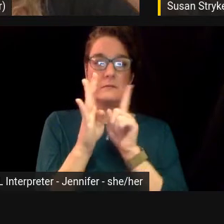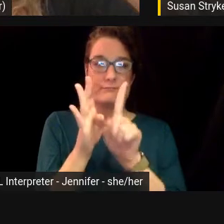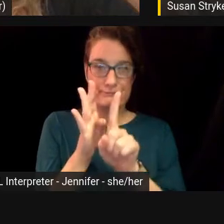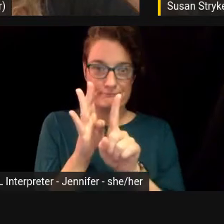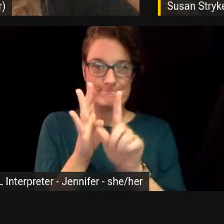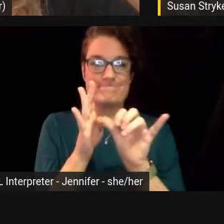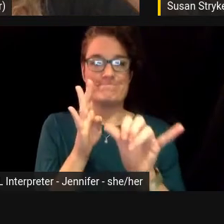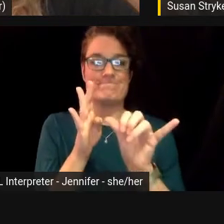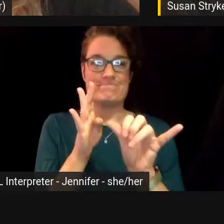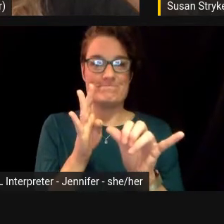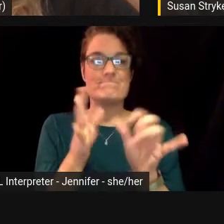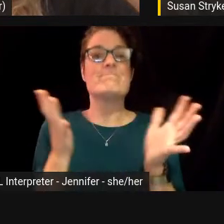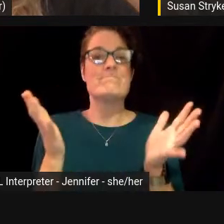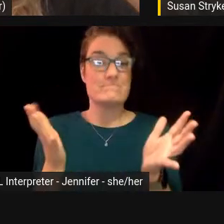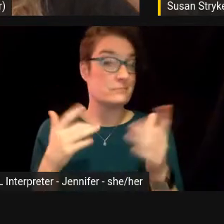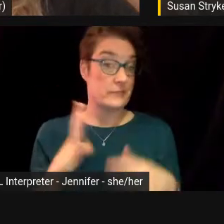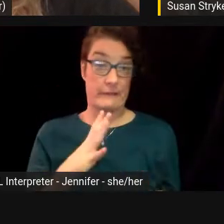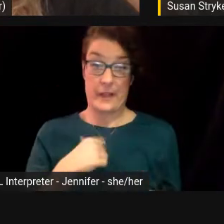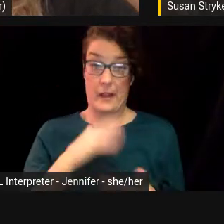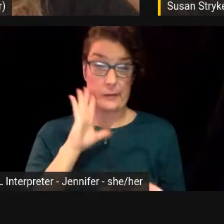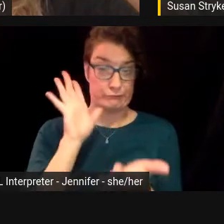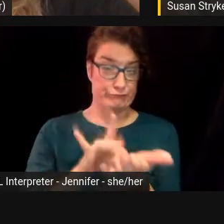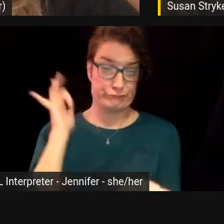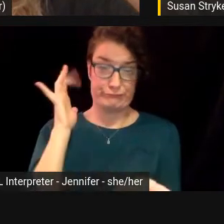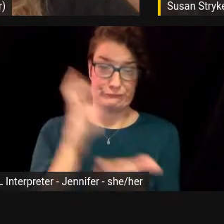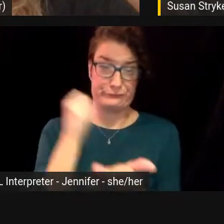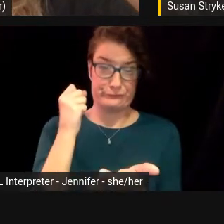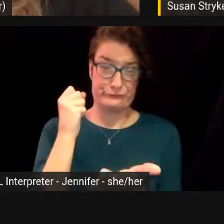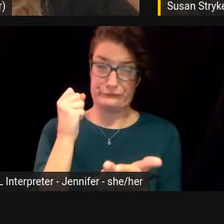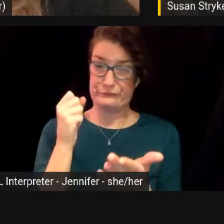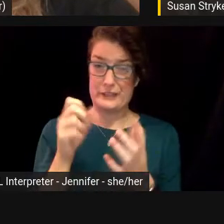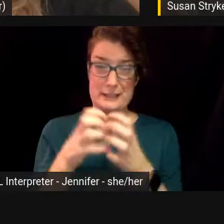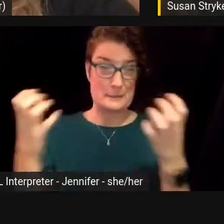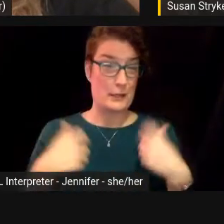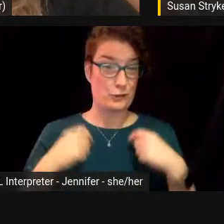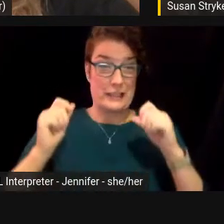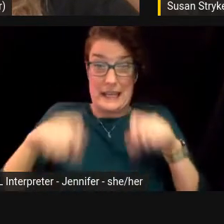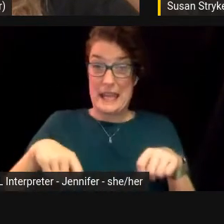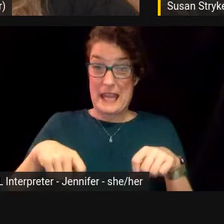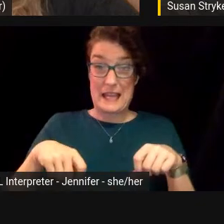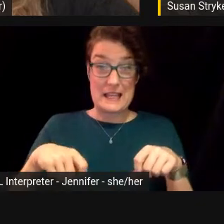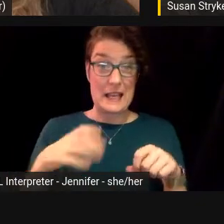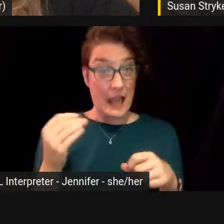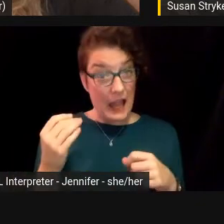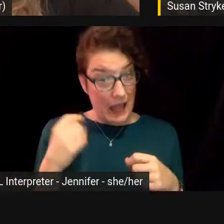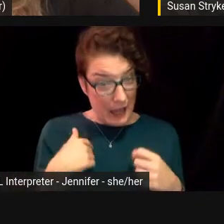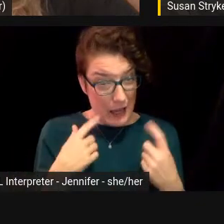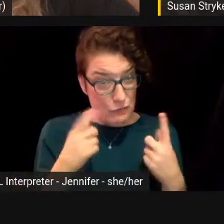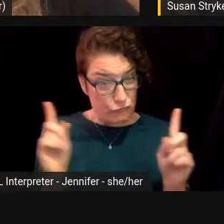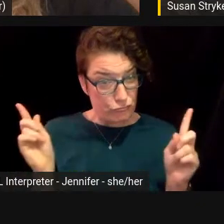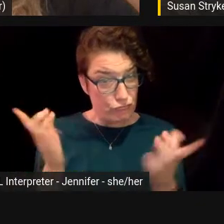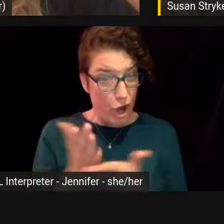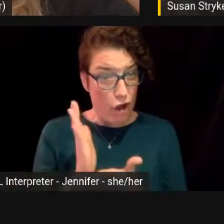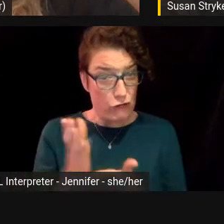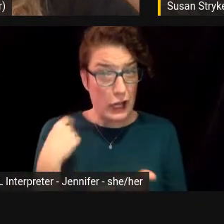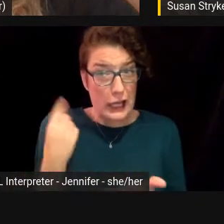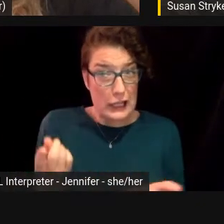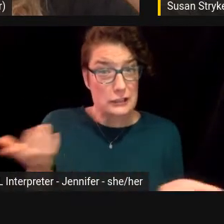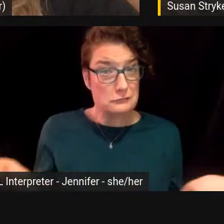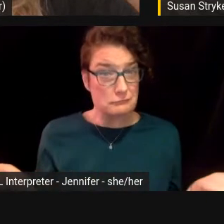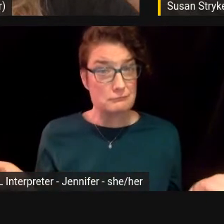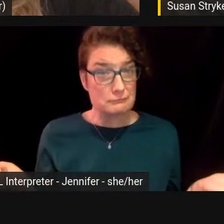and I'm going to run with it as hard and long as I can. it's like, and I've done all right, you know, it's like, I've done all right.